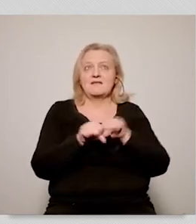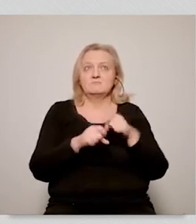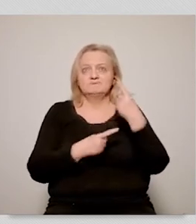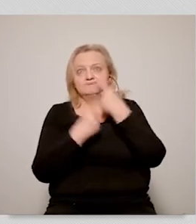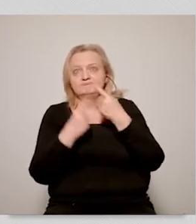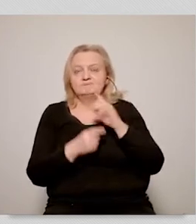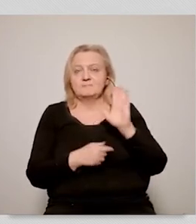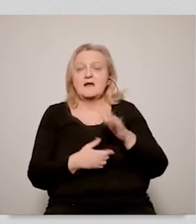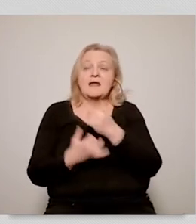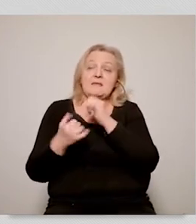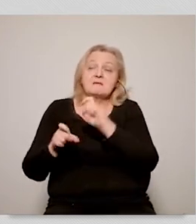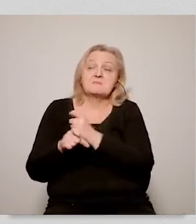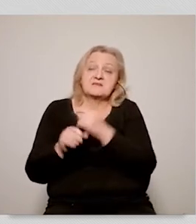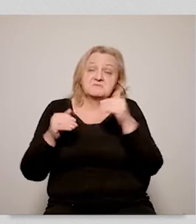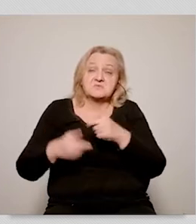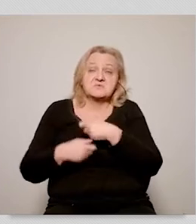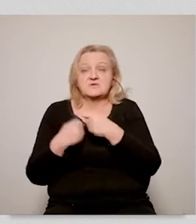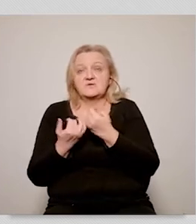affect our societies.